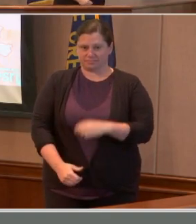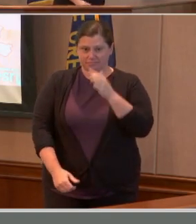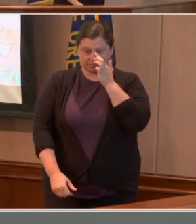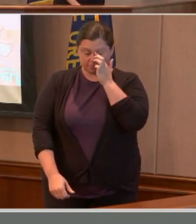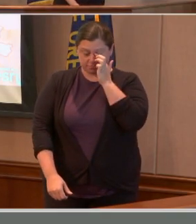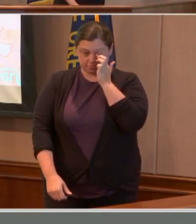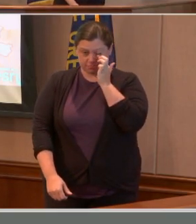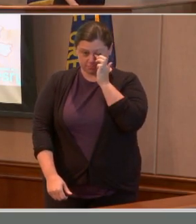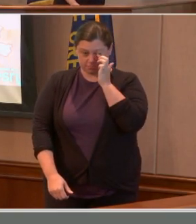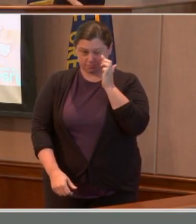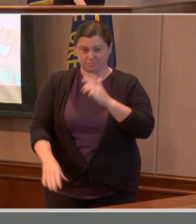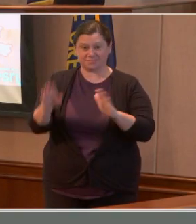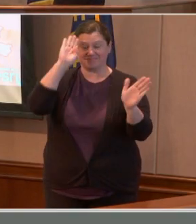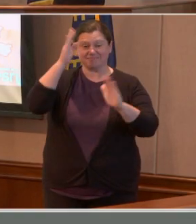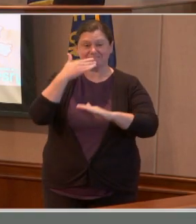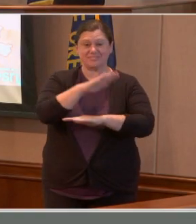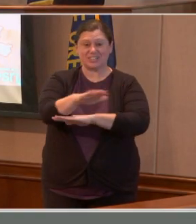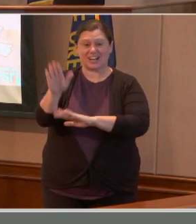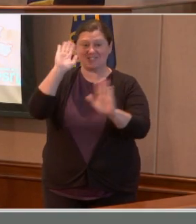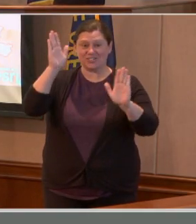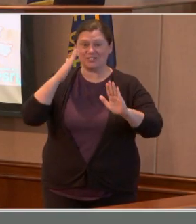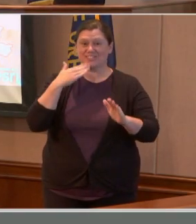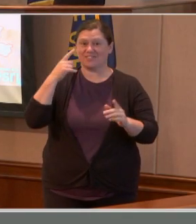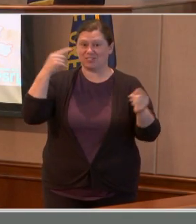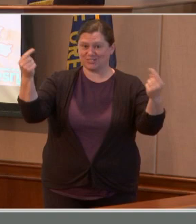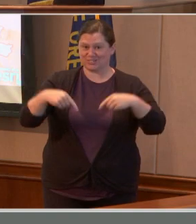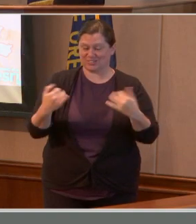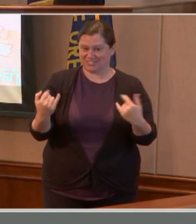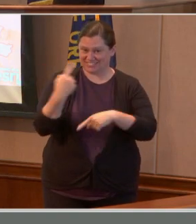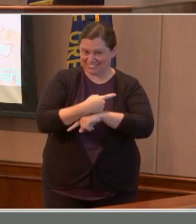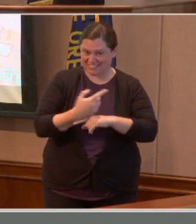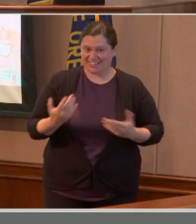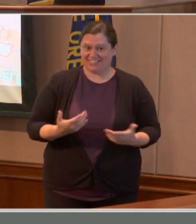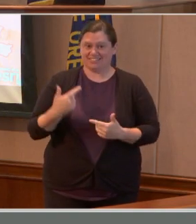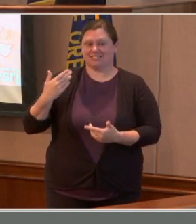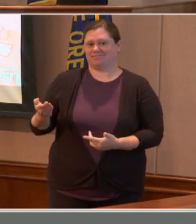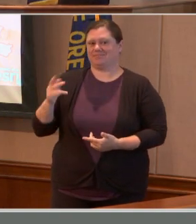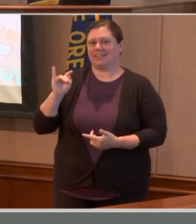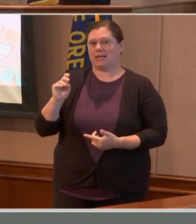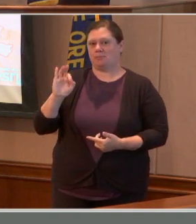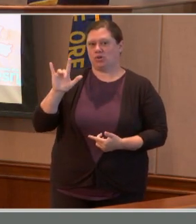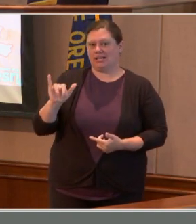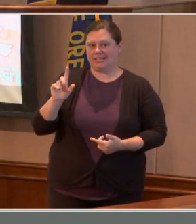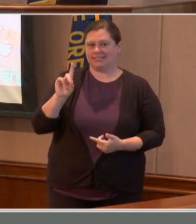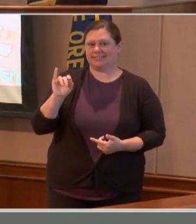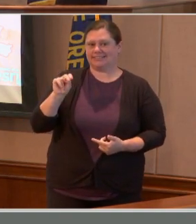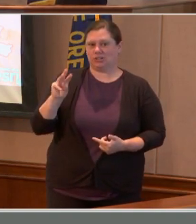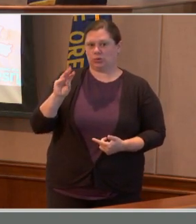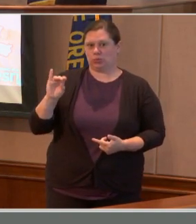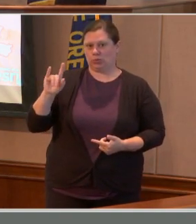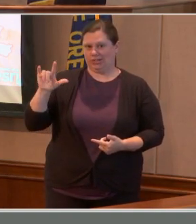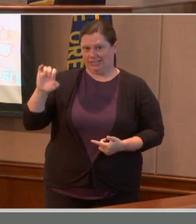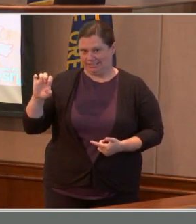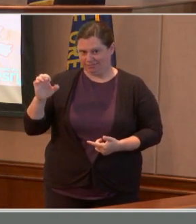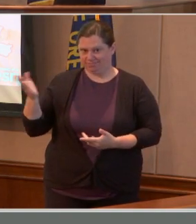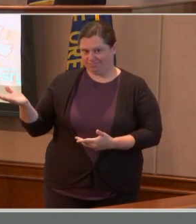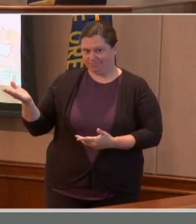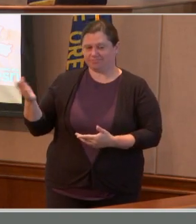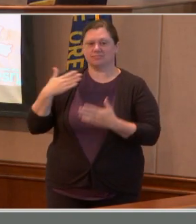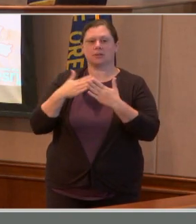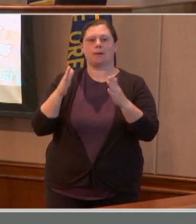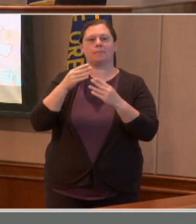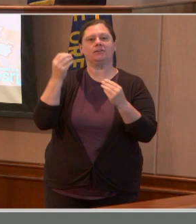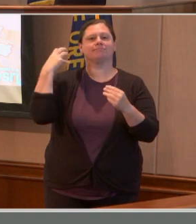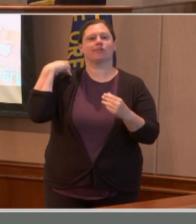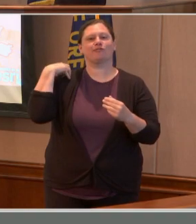Good afternoon. Thank you for joining us today. I am Kimberly Dinwiddie, the Public Information Officer with Clackamas County,